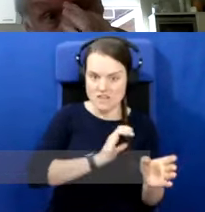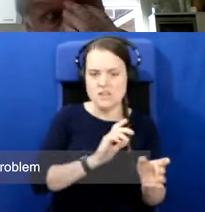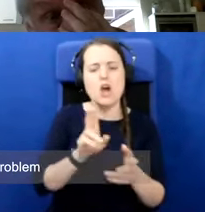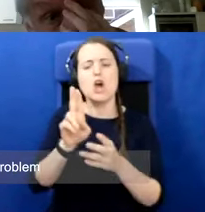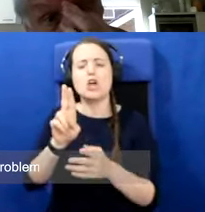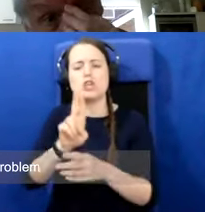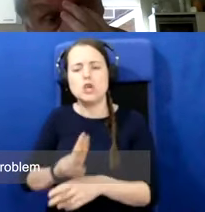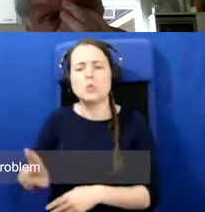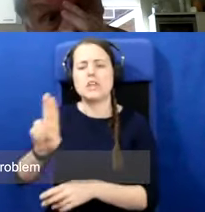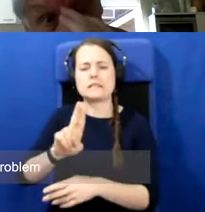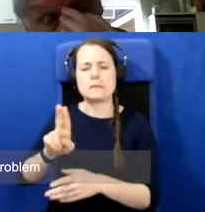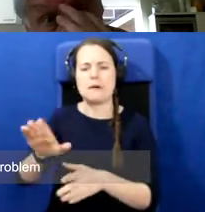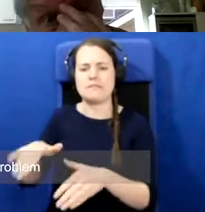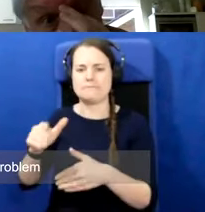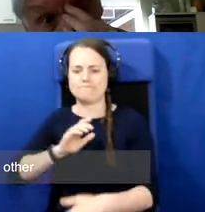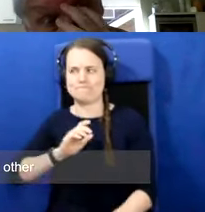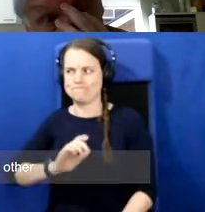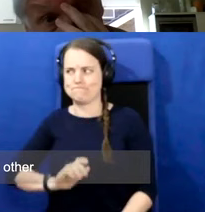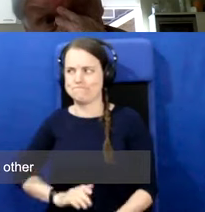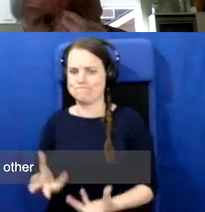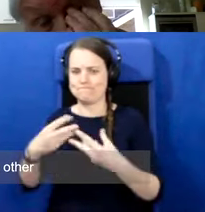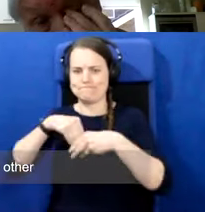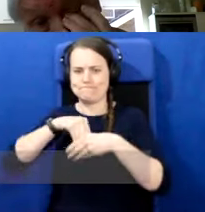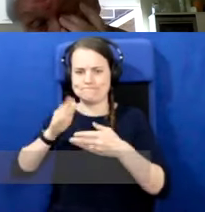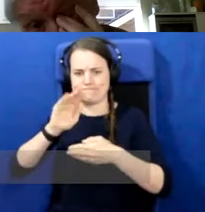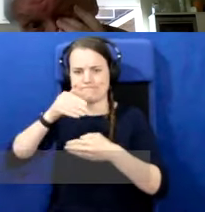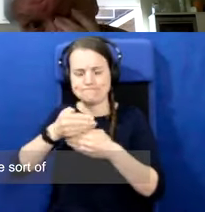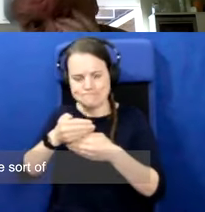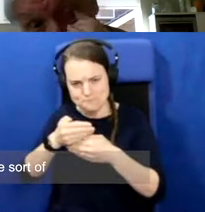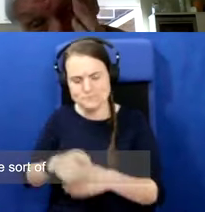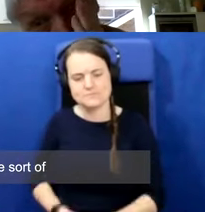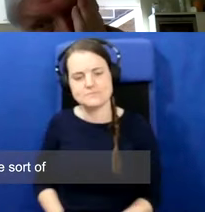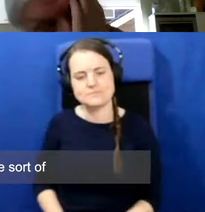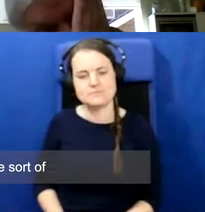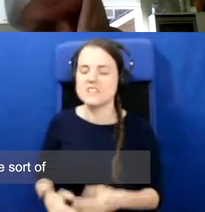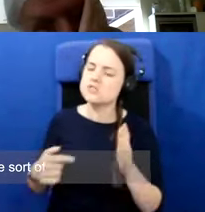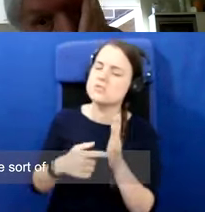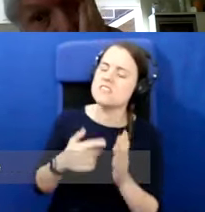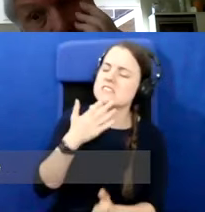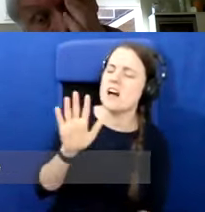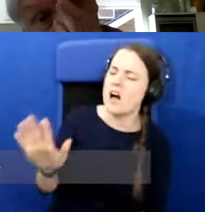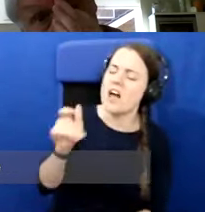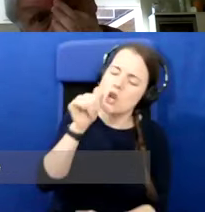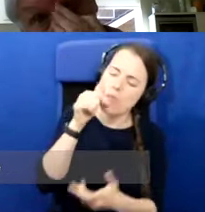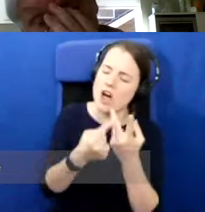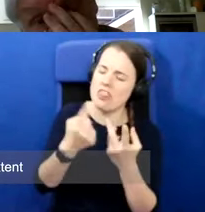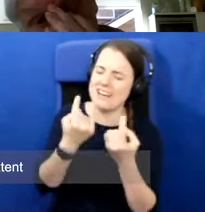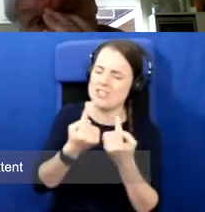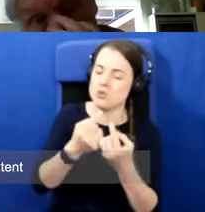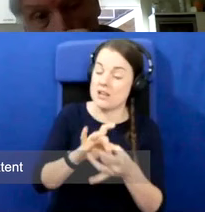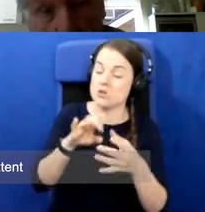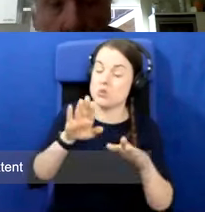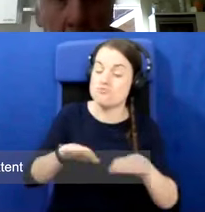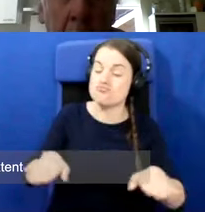that as a problem going forward? I know there are other issues now, you know, around Brexit that have sort of changed the atmosphere, you know, really